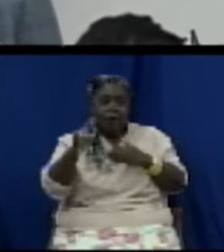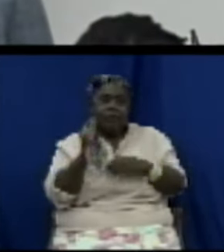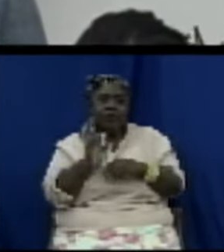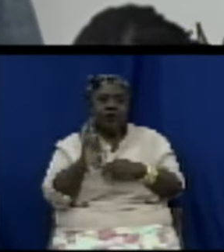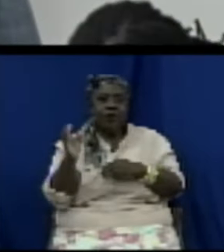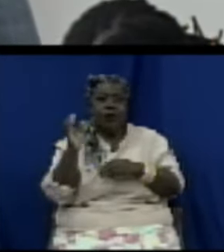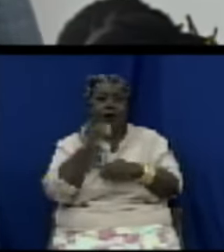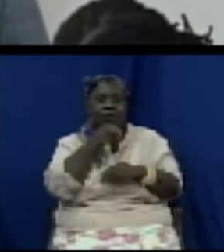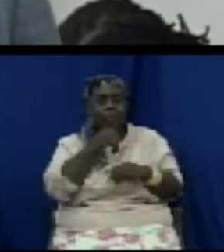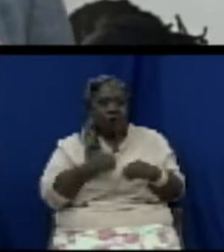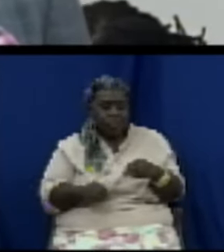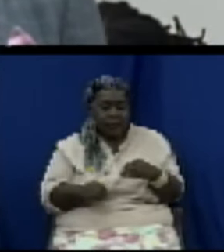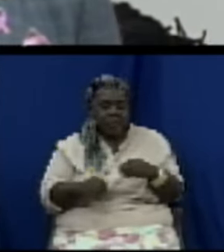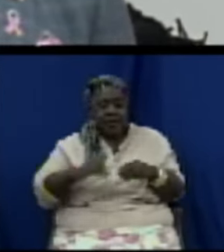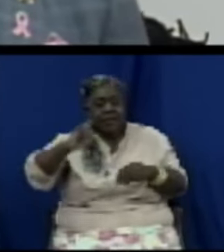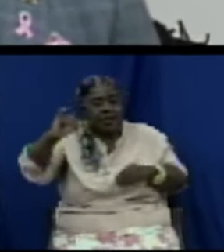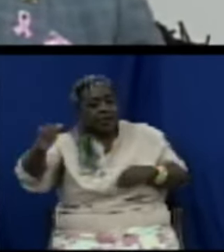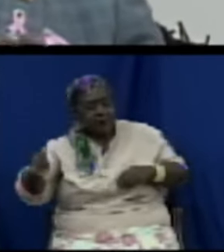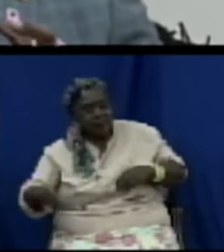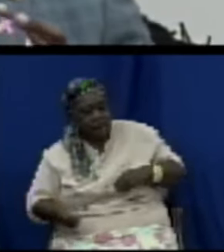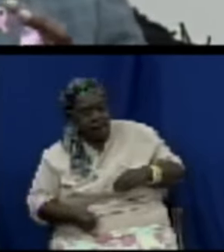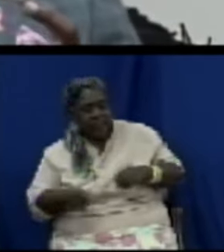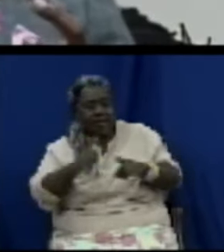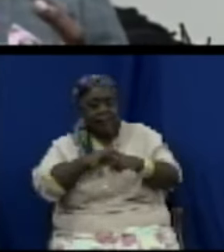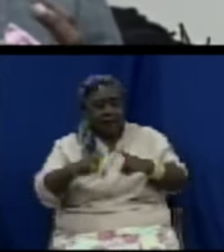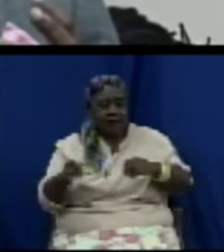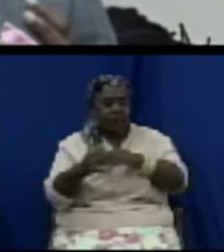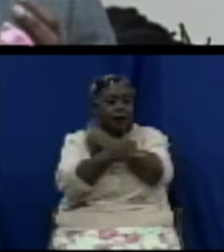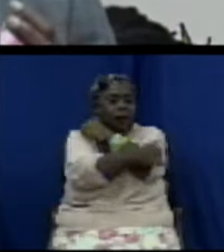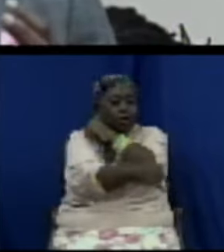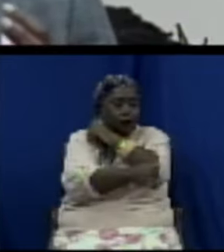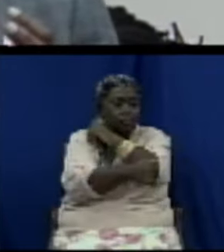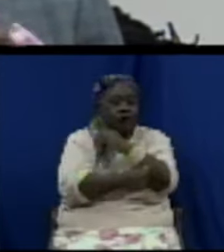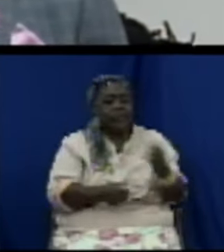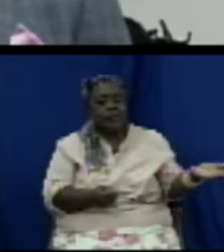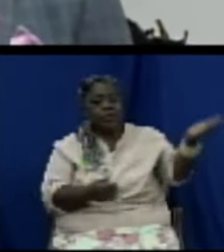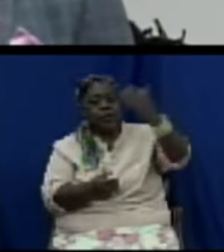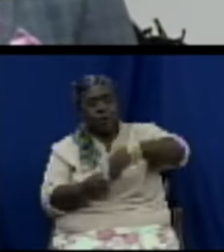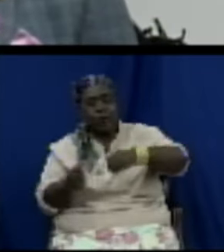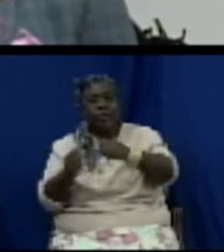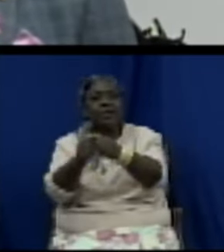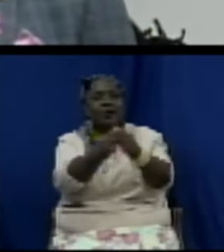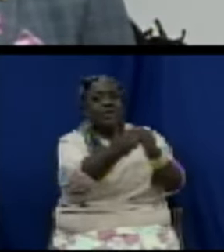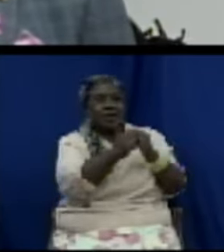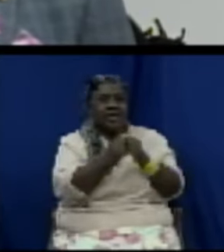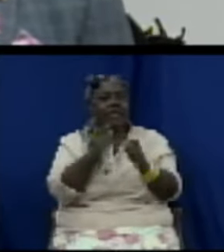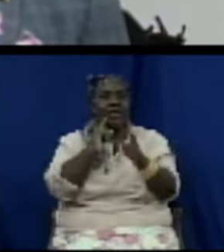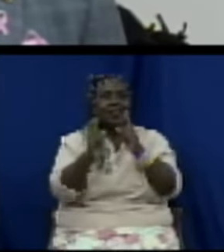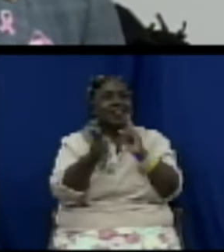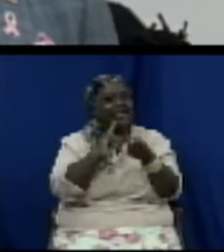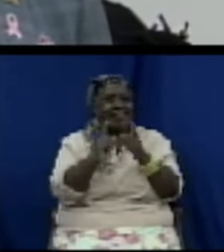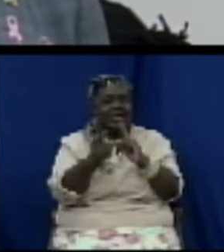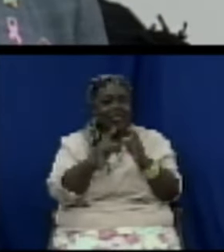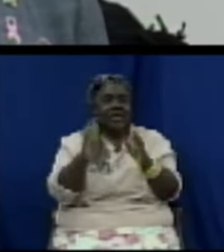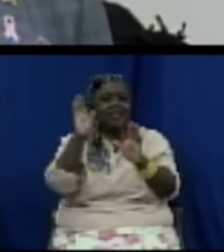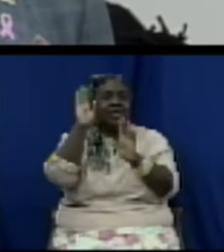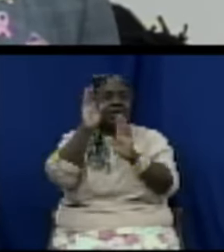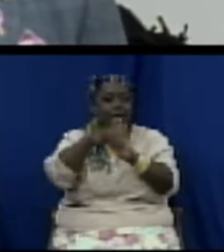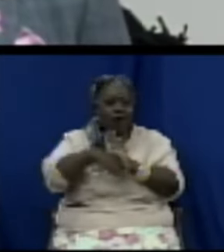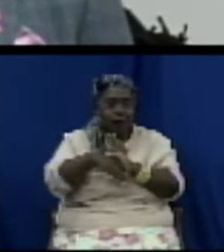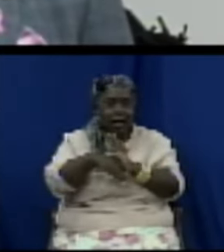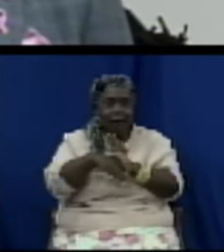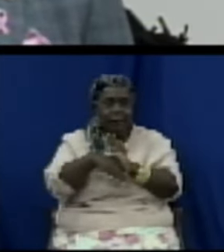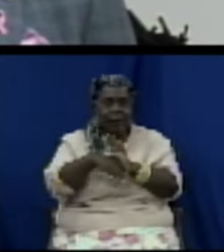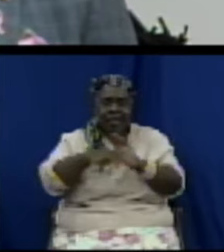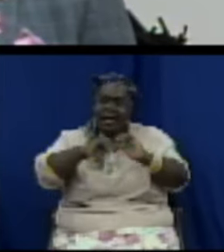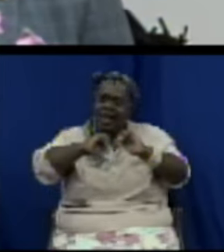society to have a discussion on it as we put the framework together. And as we put the framework together to really start implementing